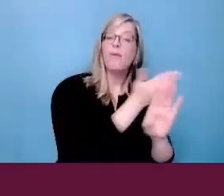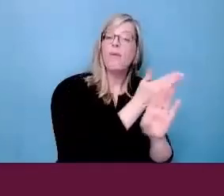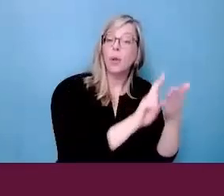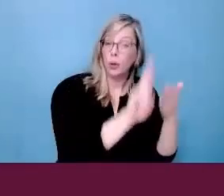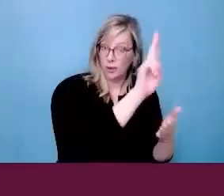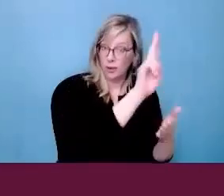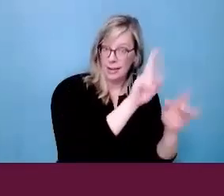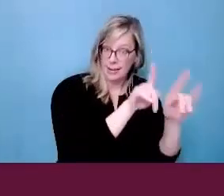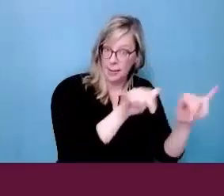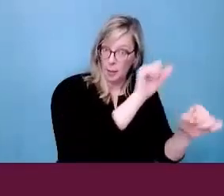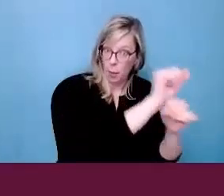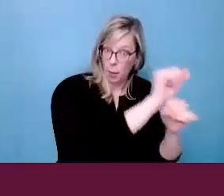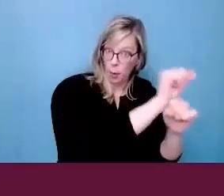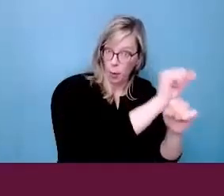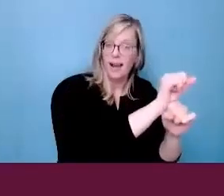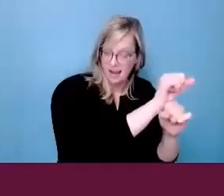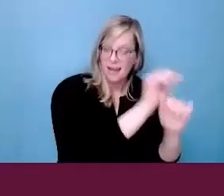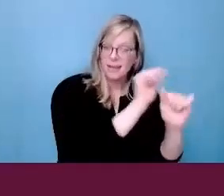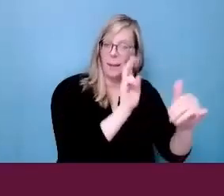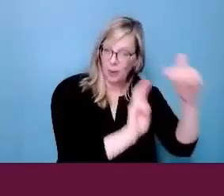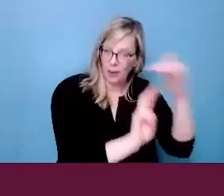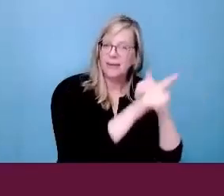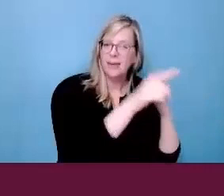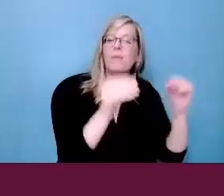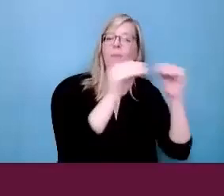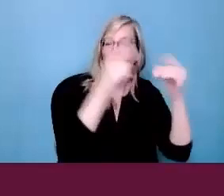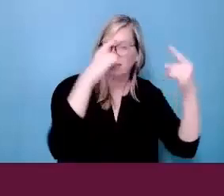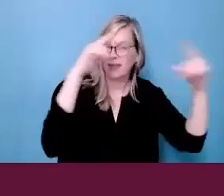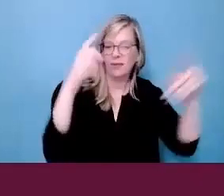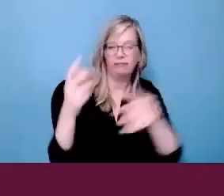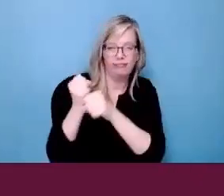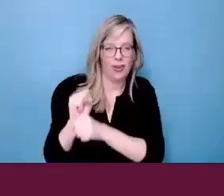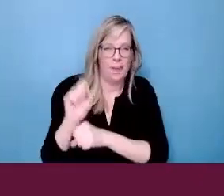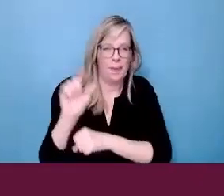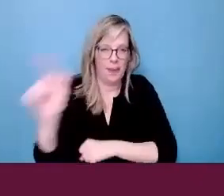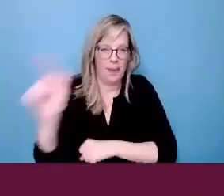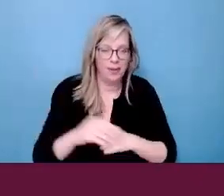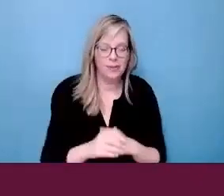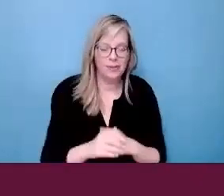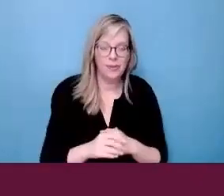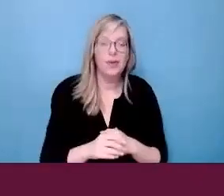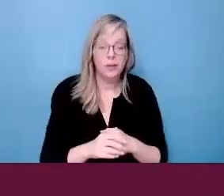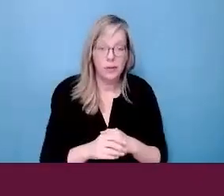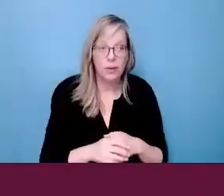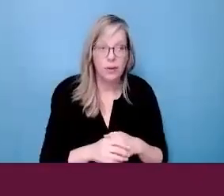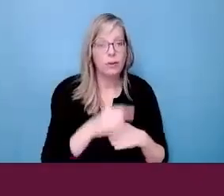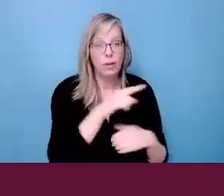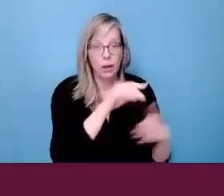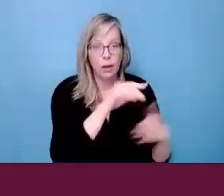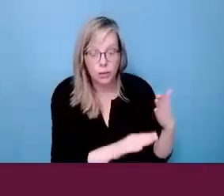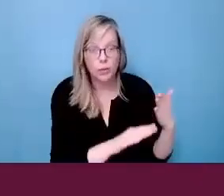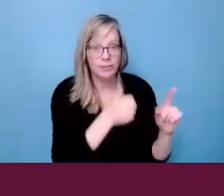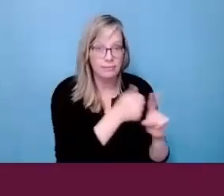huge indicator for success once students graduated. So one of the primary indicators for students who graduate to obtaining